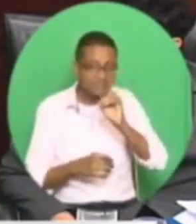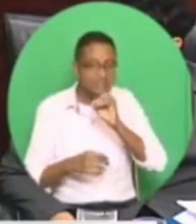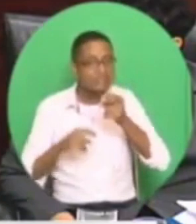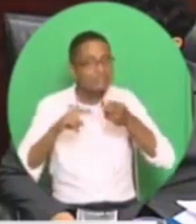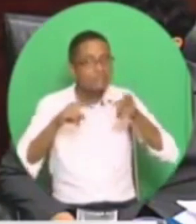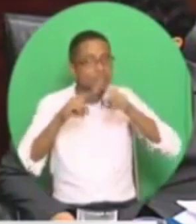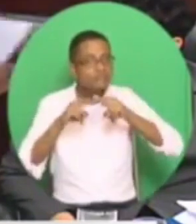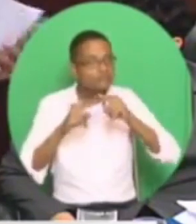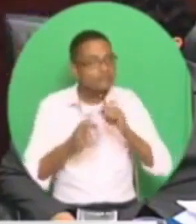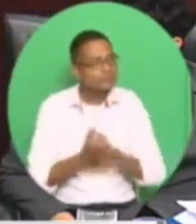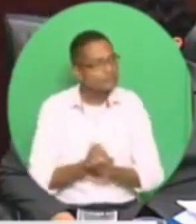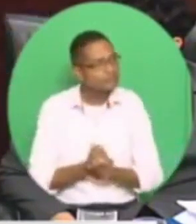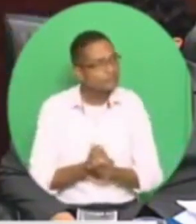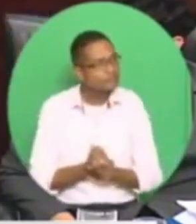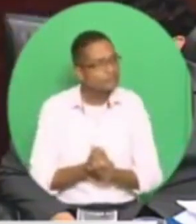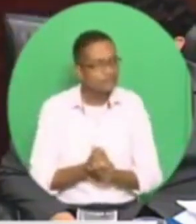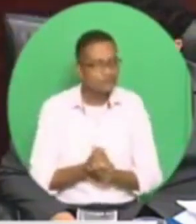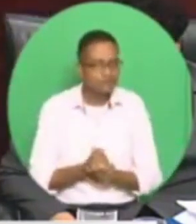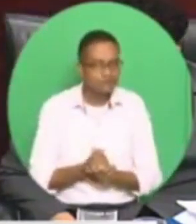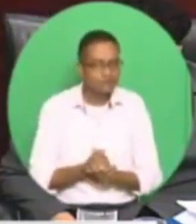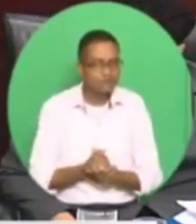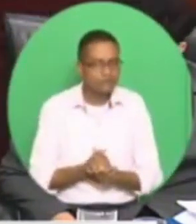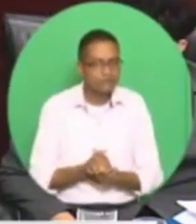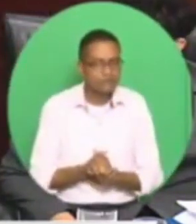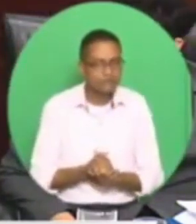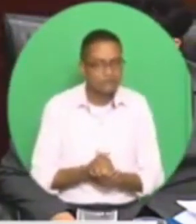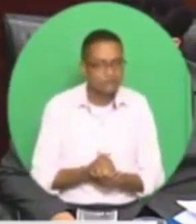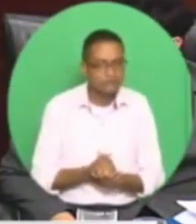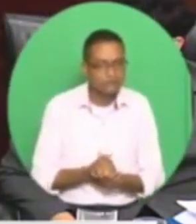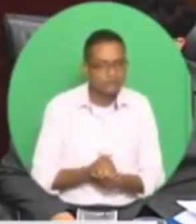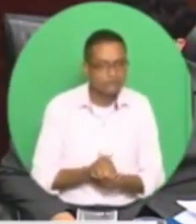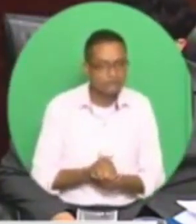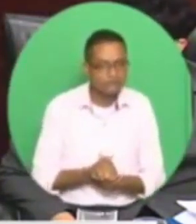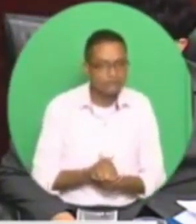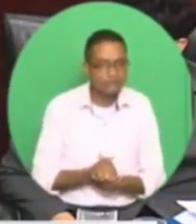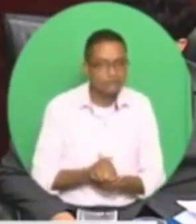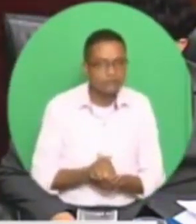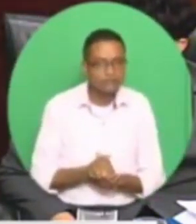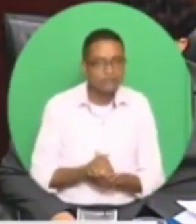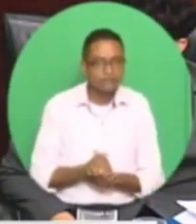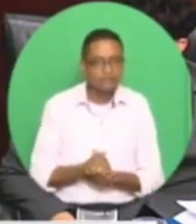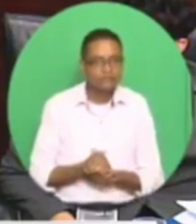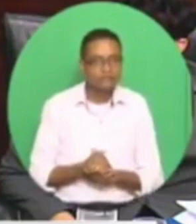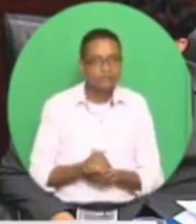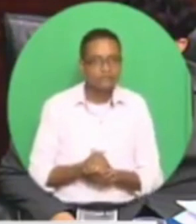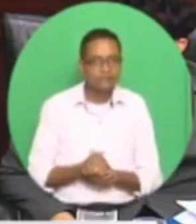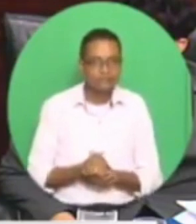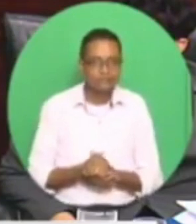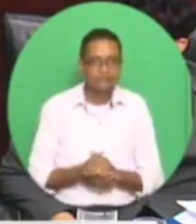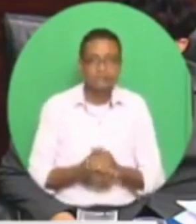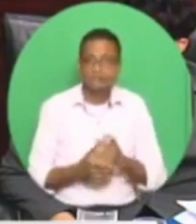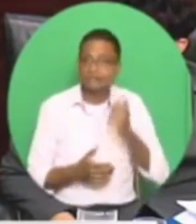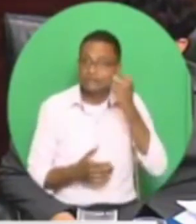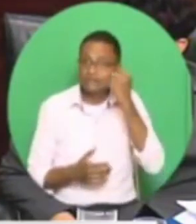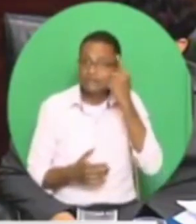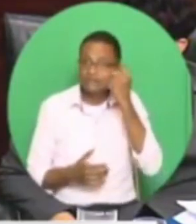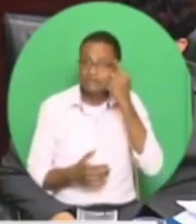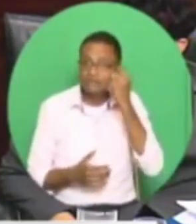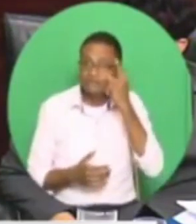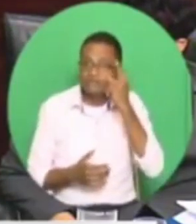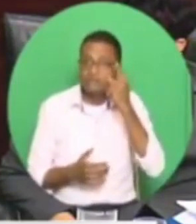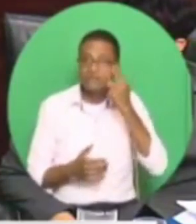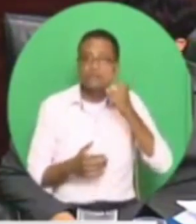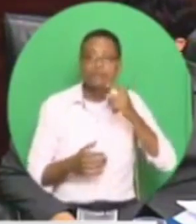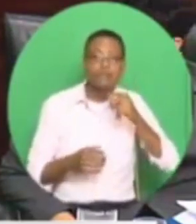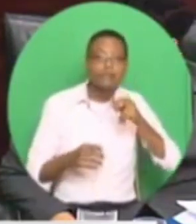But if you do that, you crush the wage differential. You crush the wage differential because then the lowest paid worker